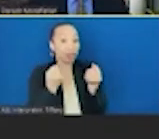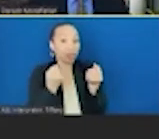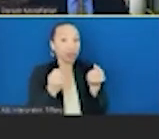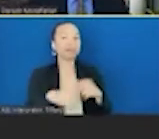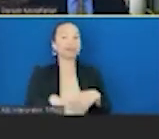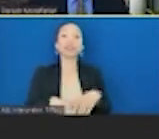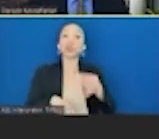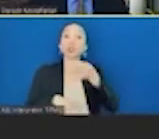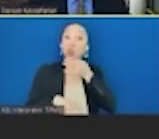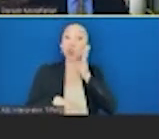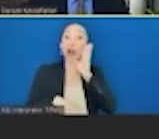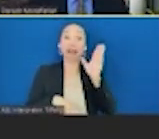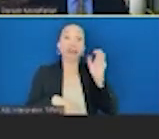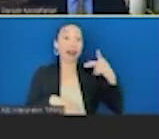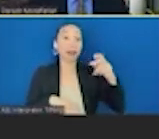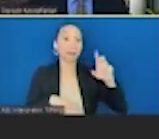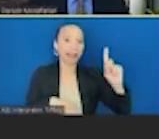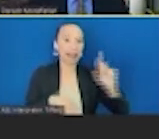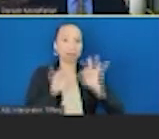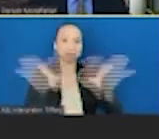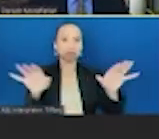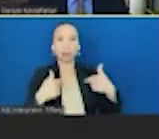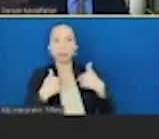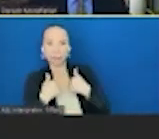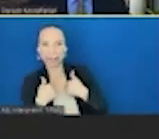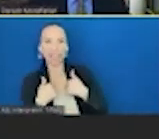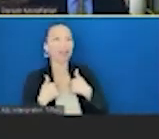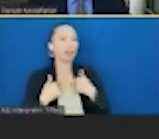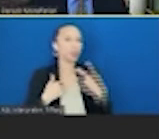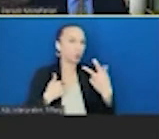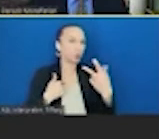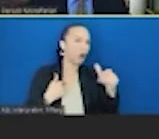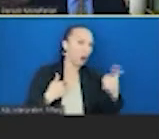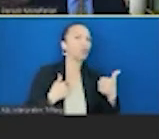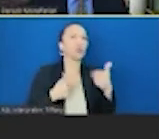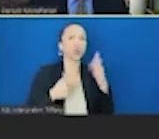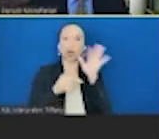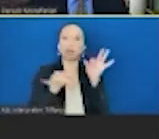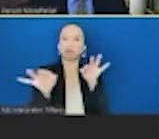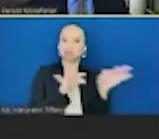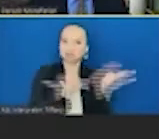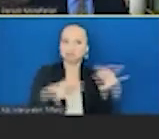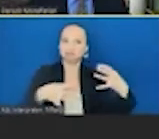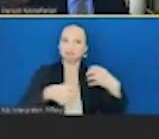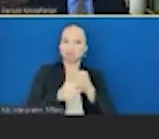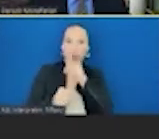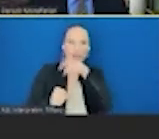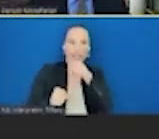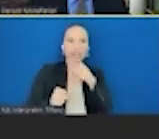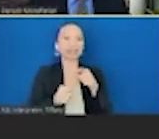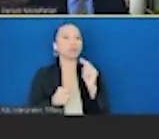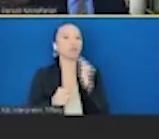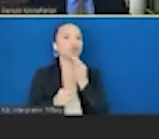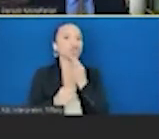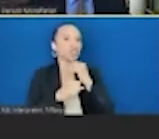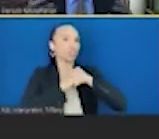coming out penned by myself and Sheila Fleischacker and Chef Jose Andres, which talks about this. And I think it's very important